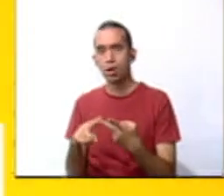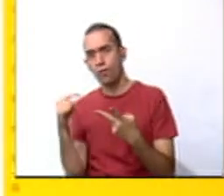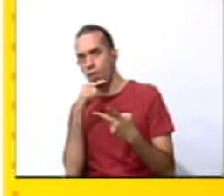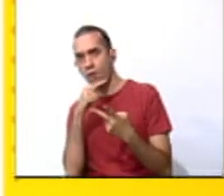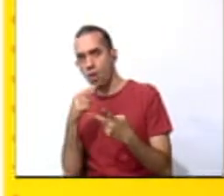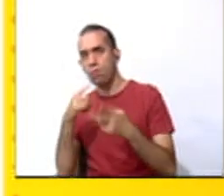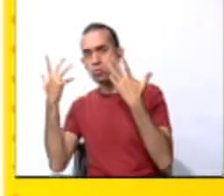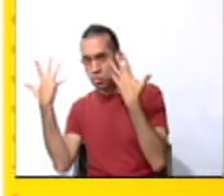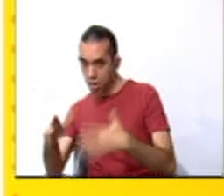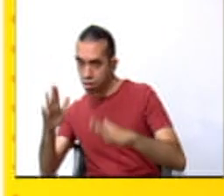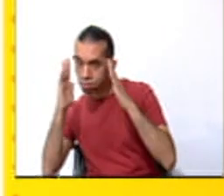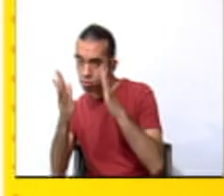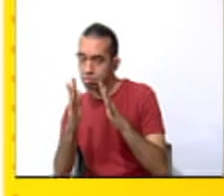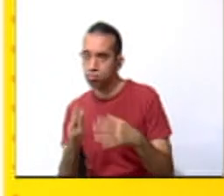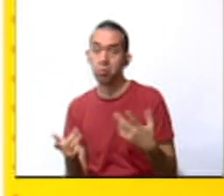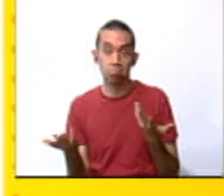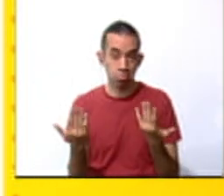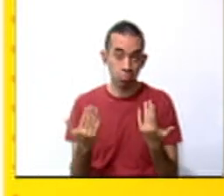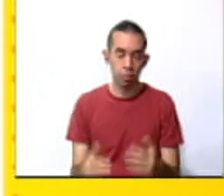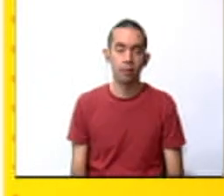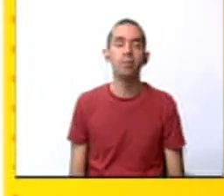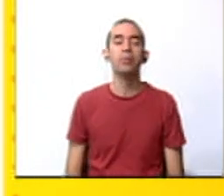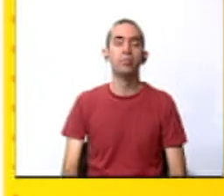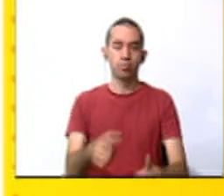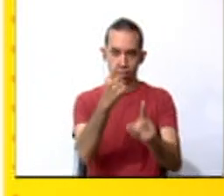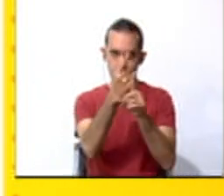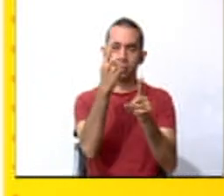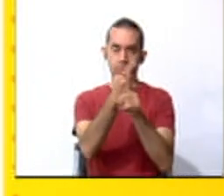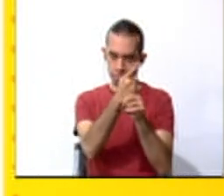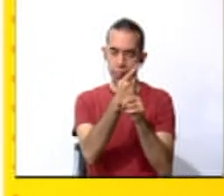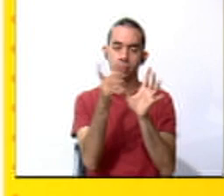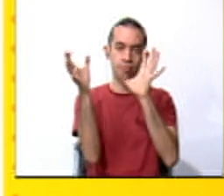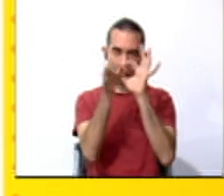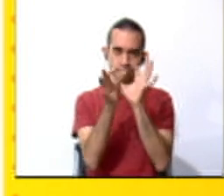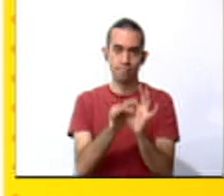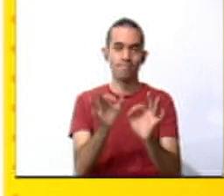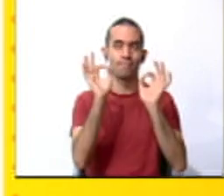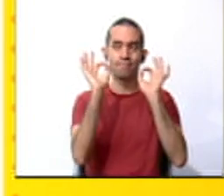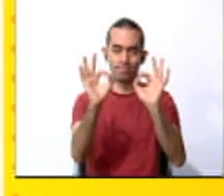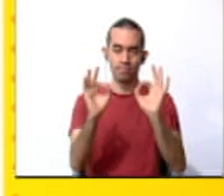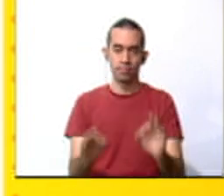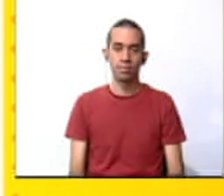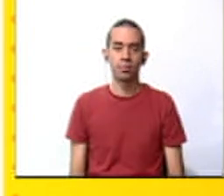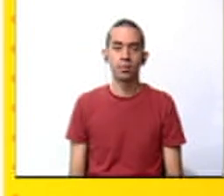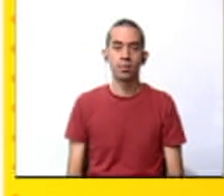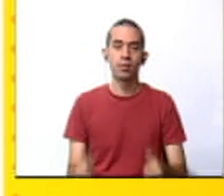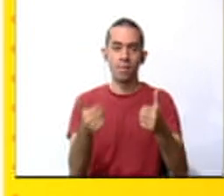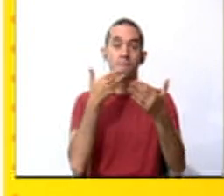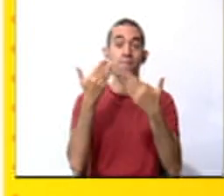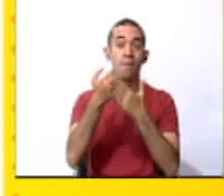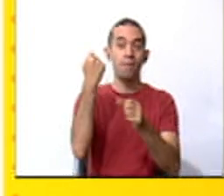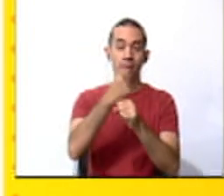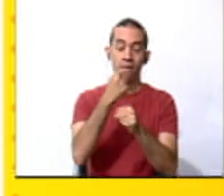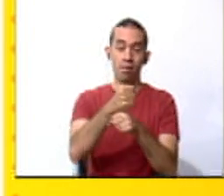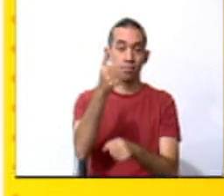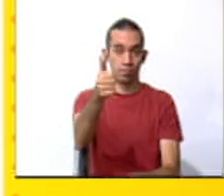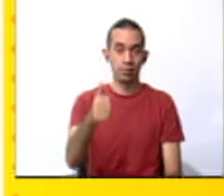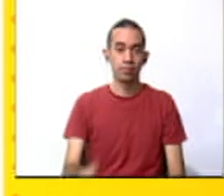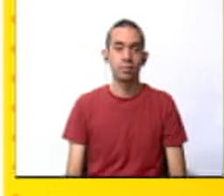for that. Correct. Okay. Very good. Good. Well job. Well done.